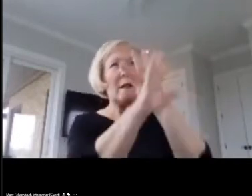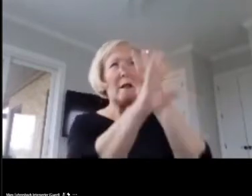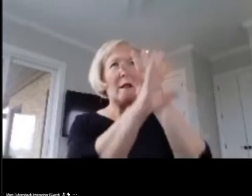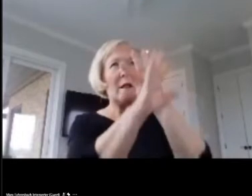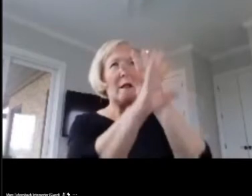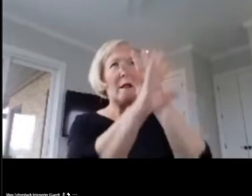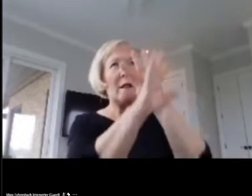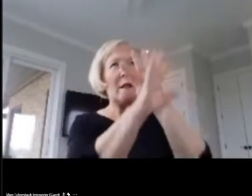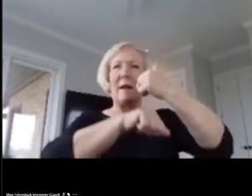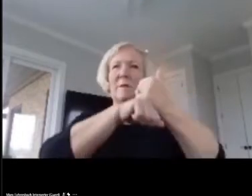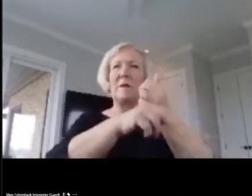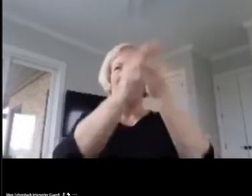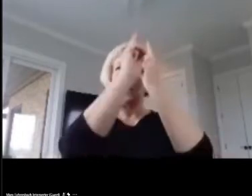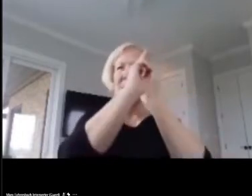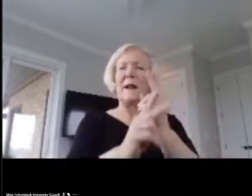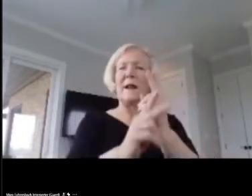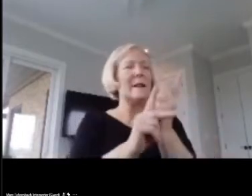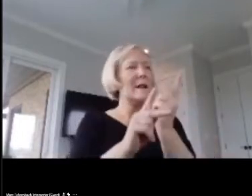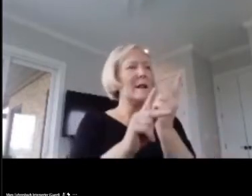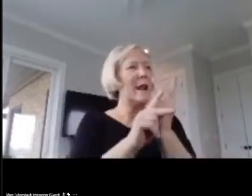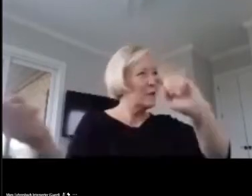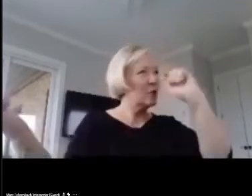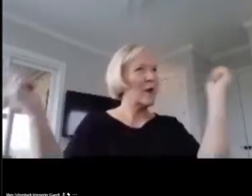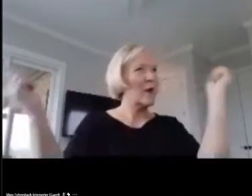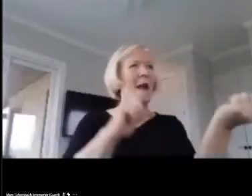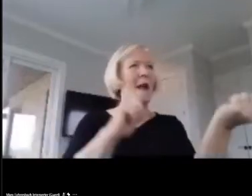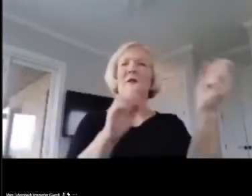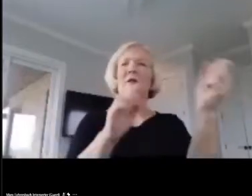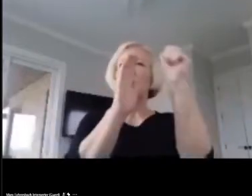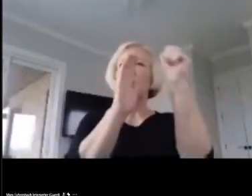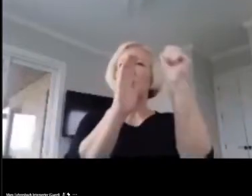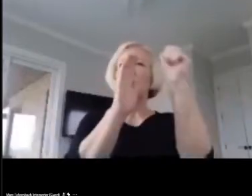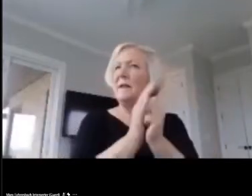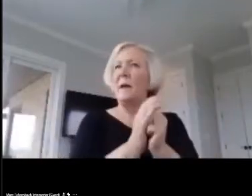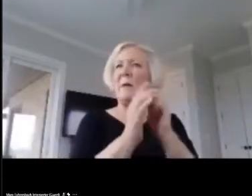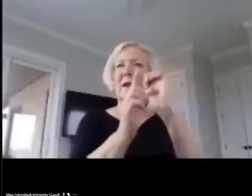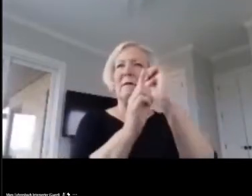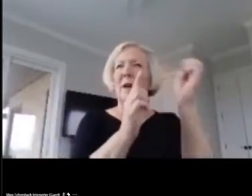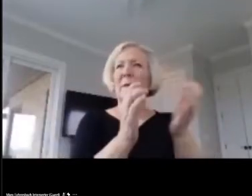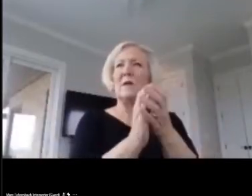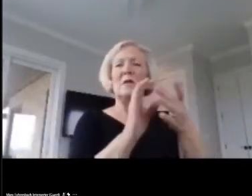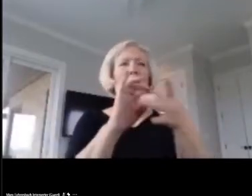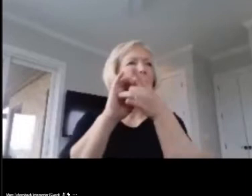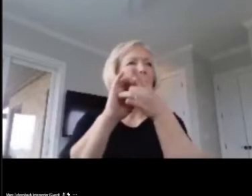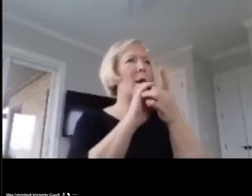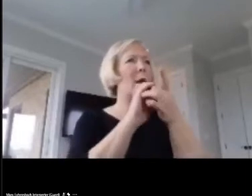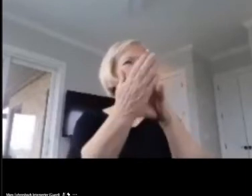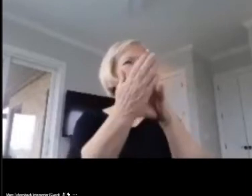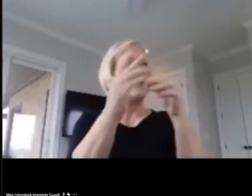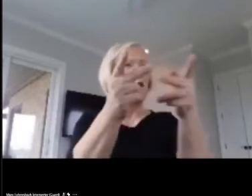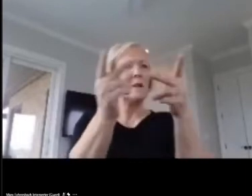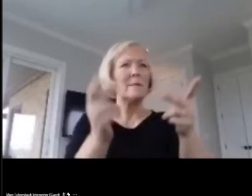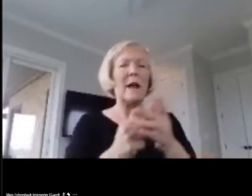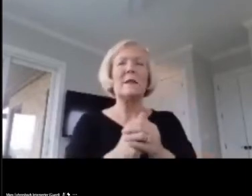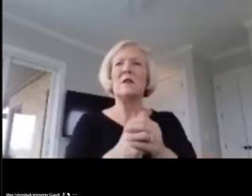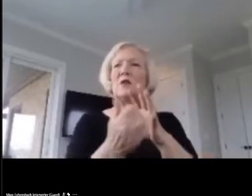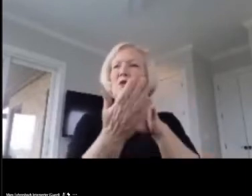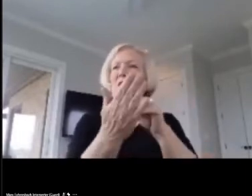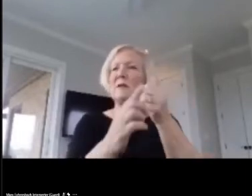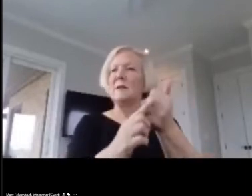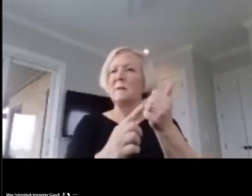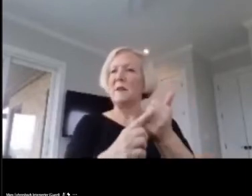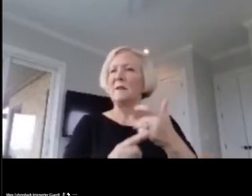and care can transform an academic environment into a collaborative learning space where students feel comfortable taking